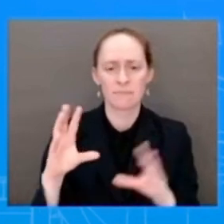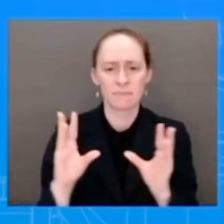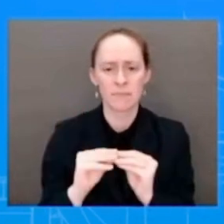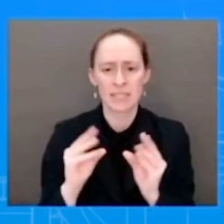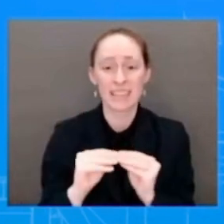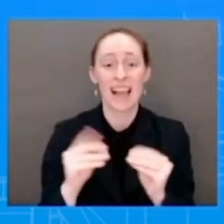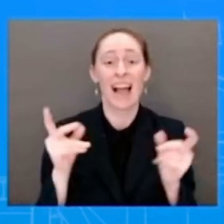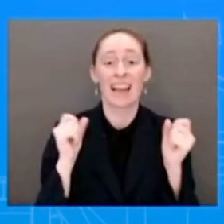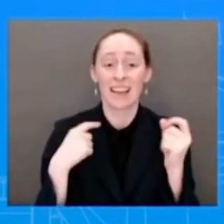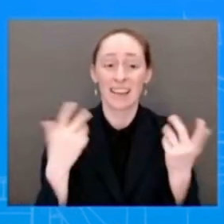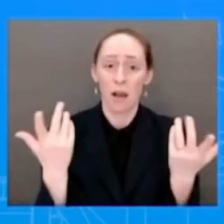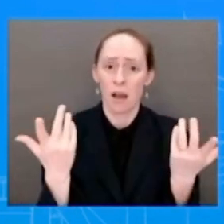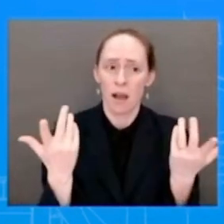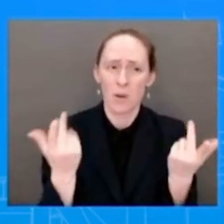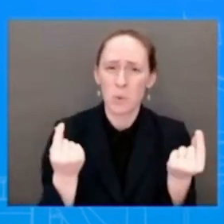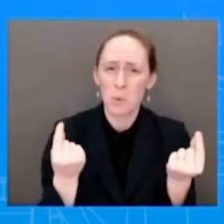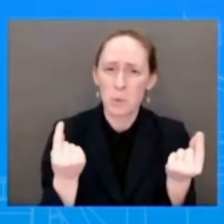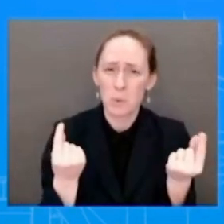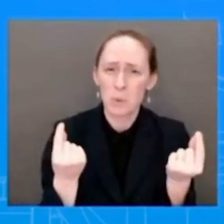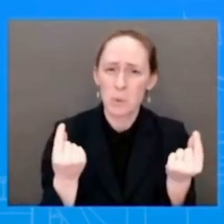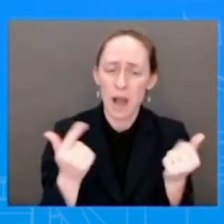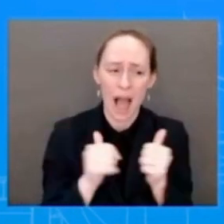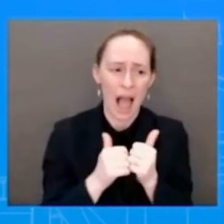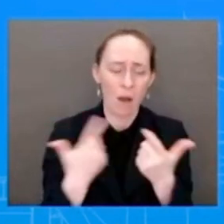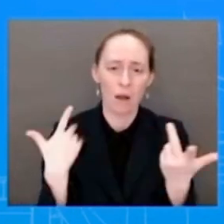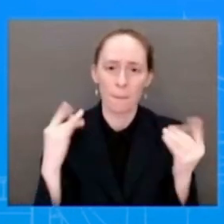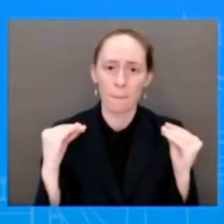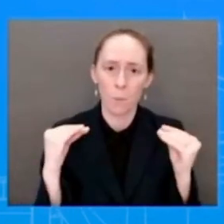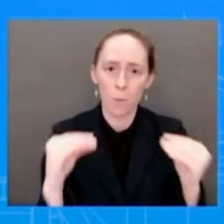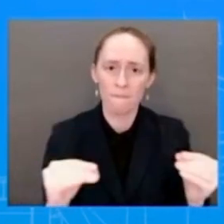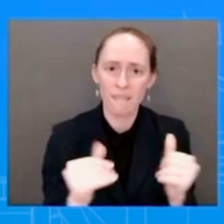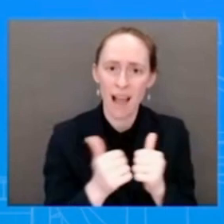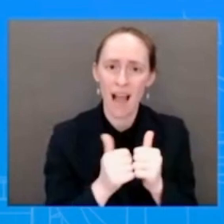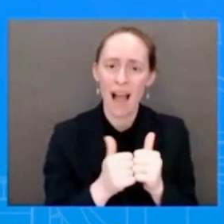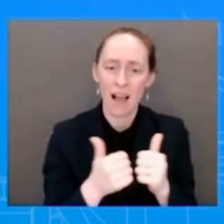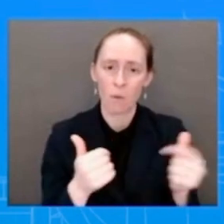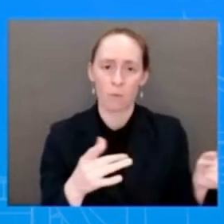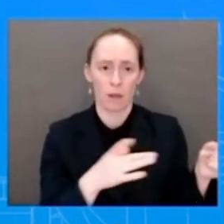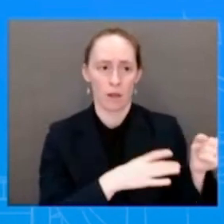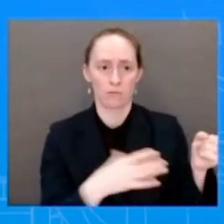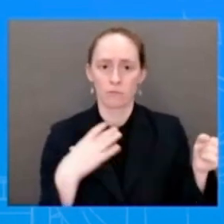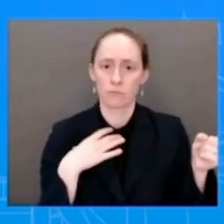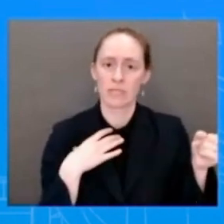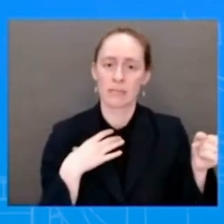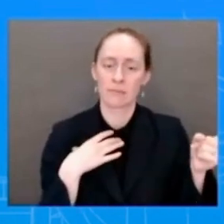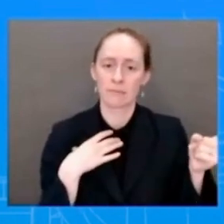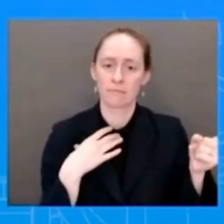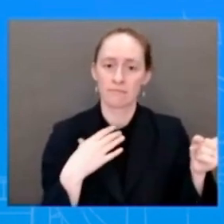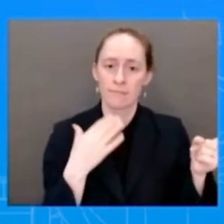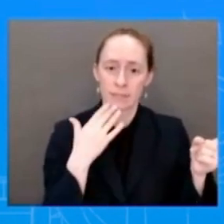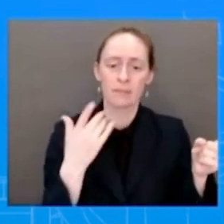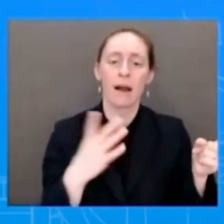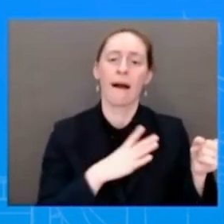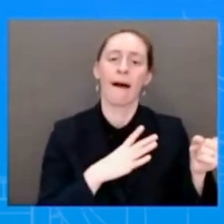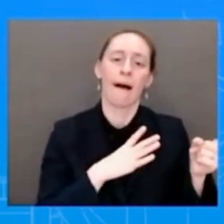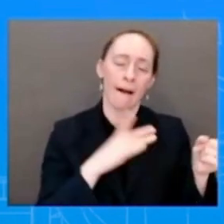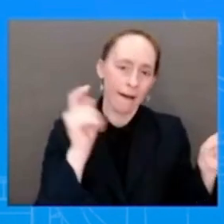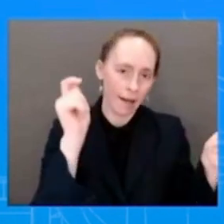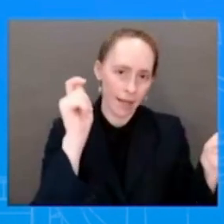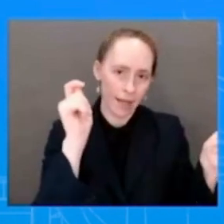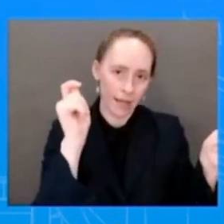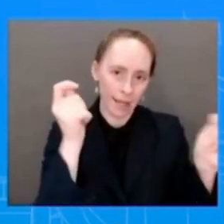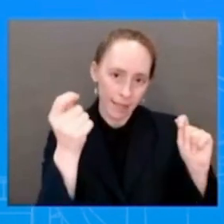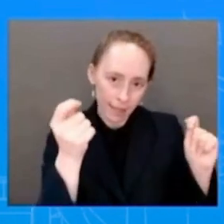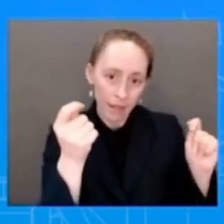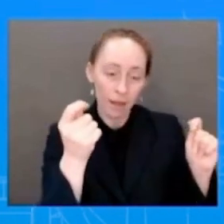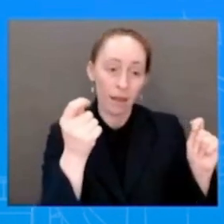how Congress works, right? Sometimes it's going to look different. And so that is okay, right, if it's going to look different. But what we know, what